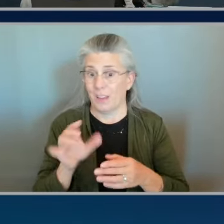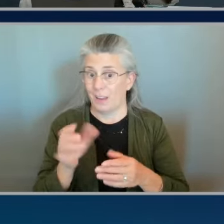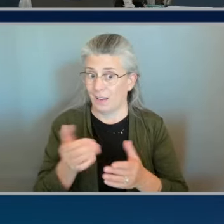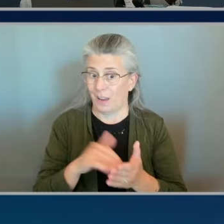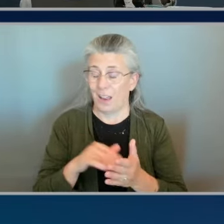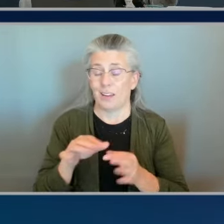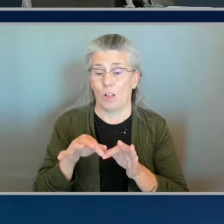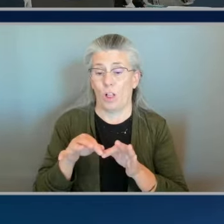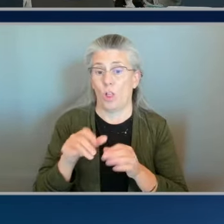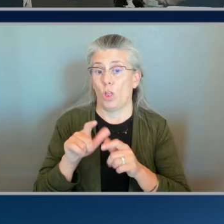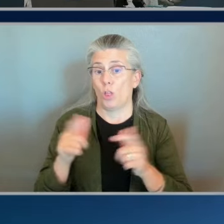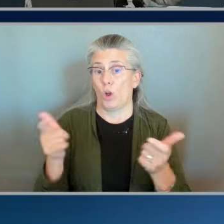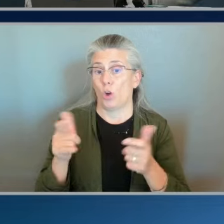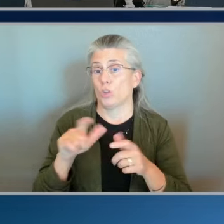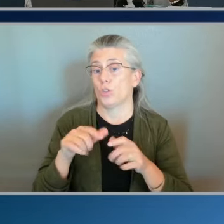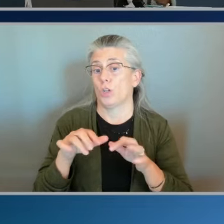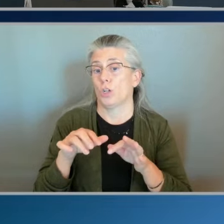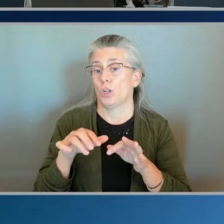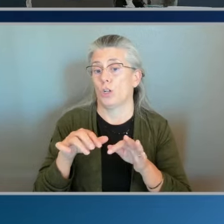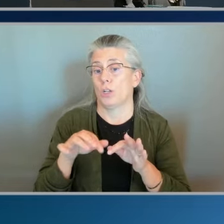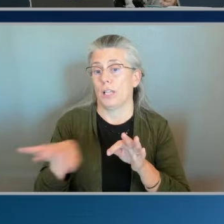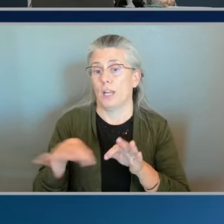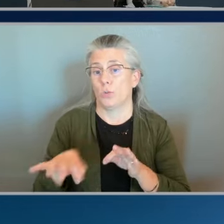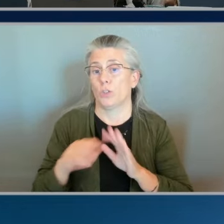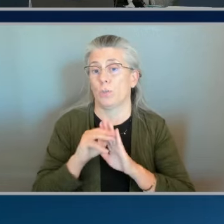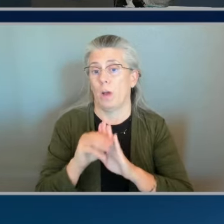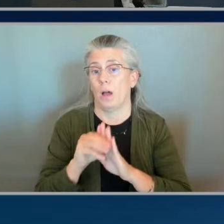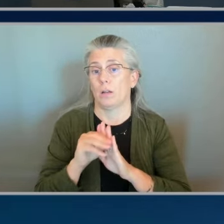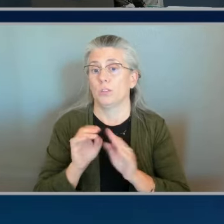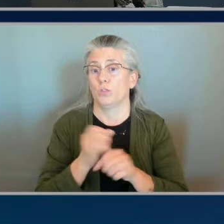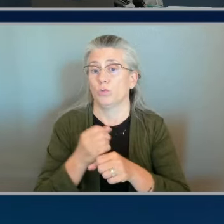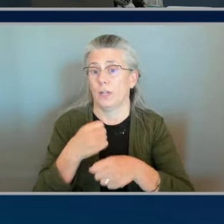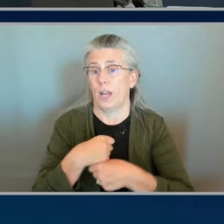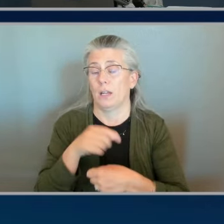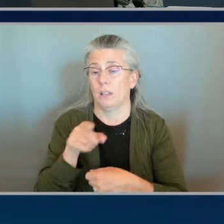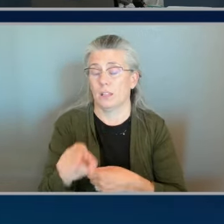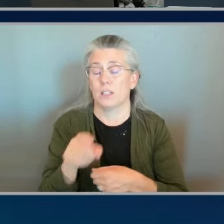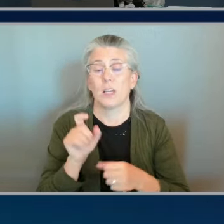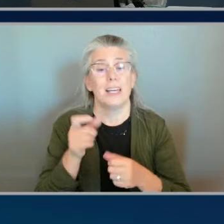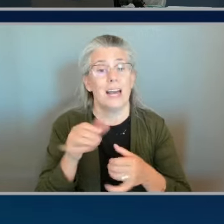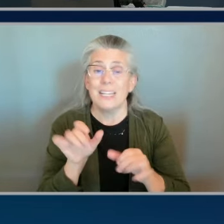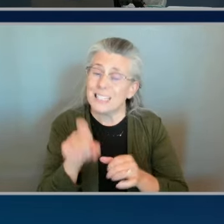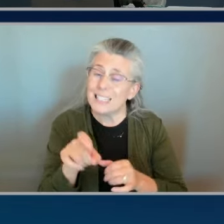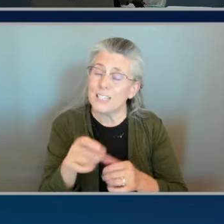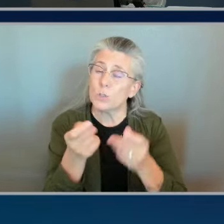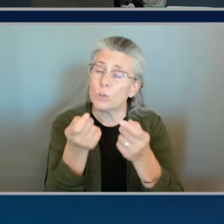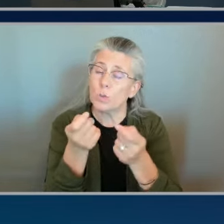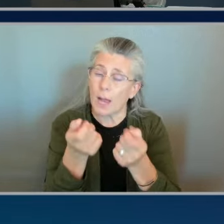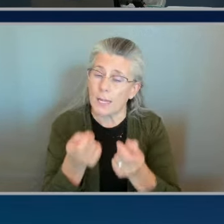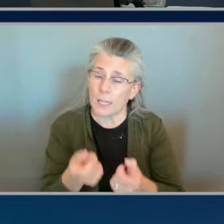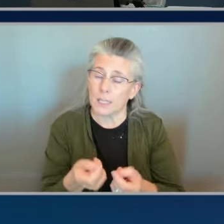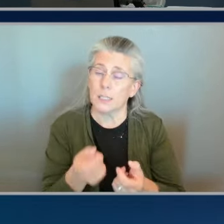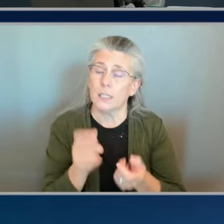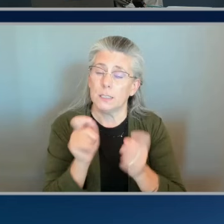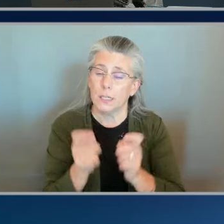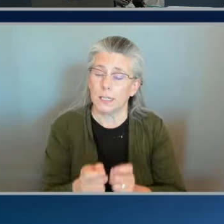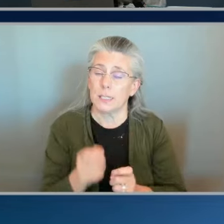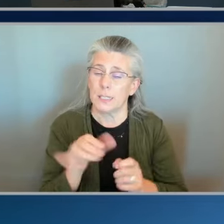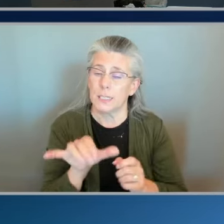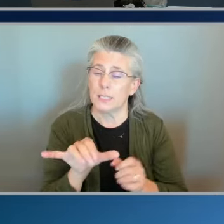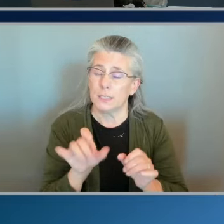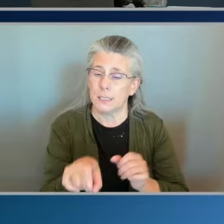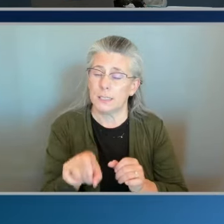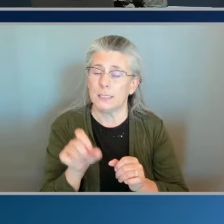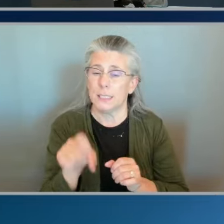of rules and again that had to be edited because it was very good at saying these things are close together so do them and less good at saying like this is what we would